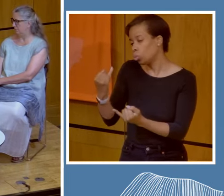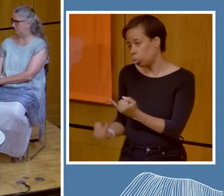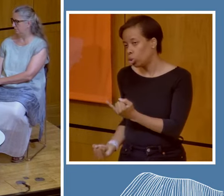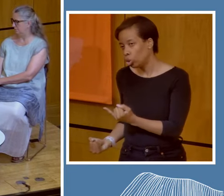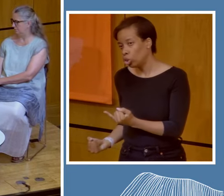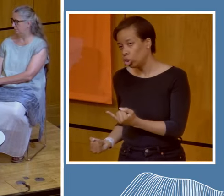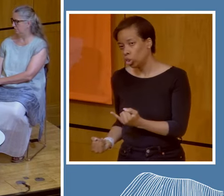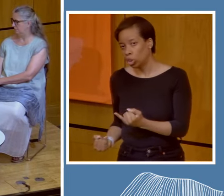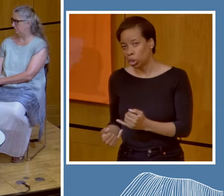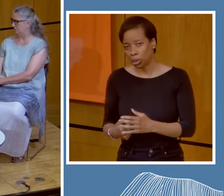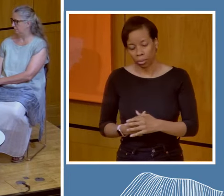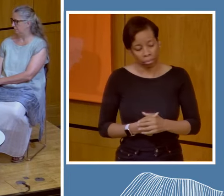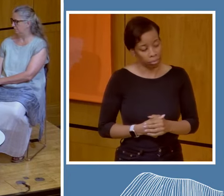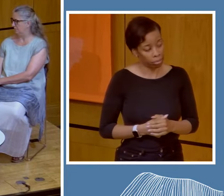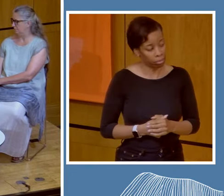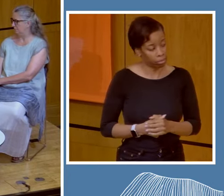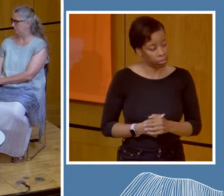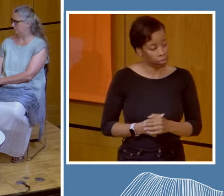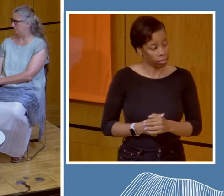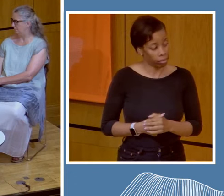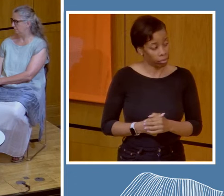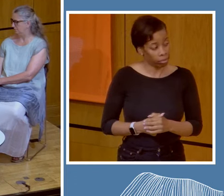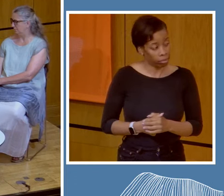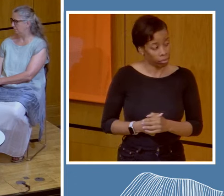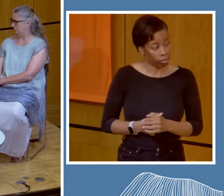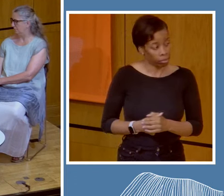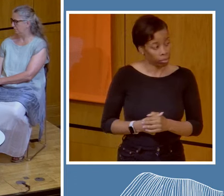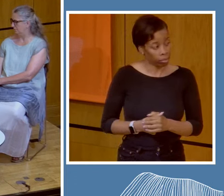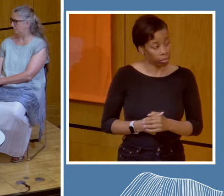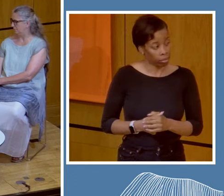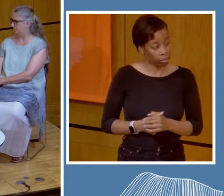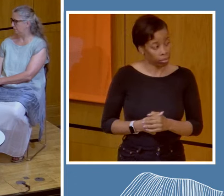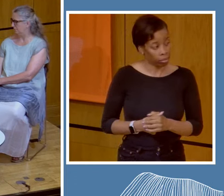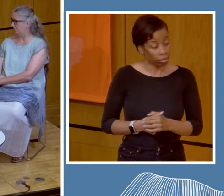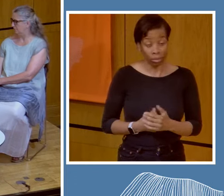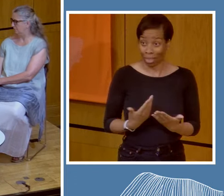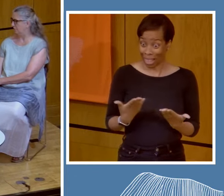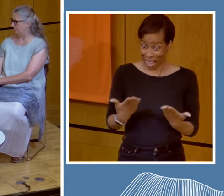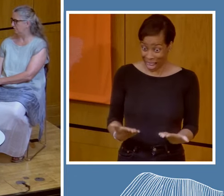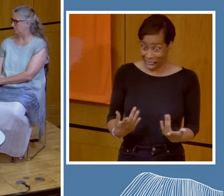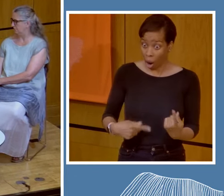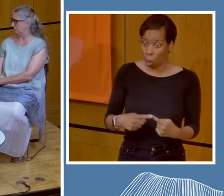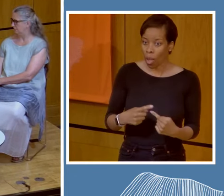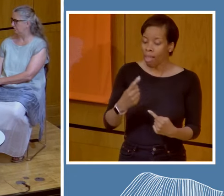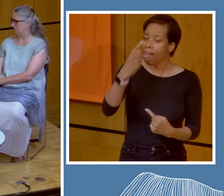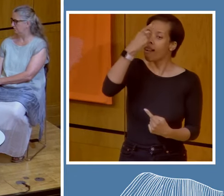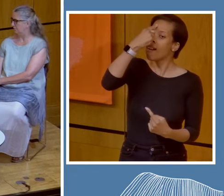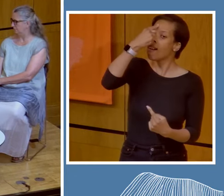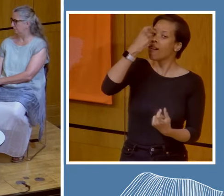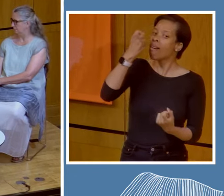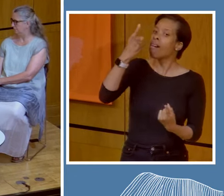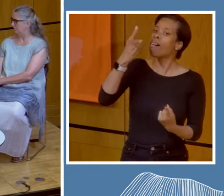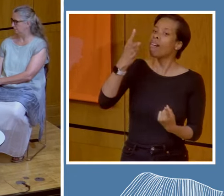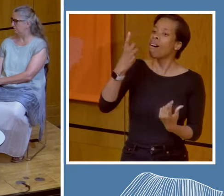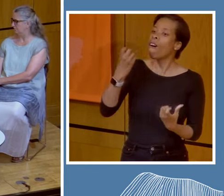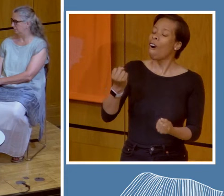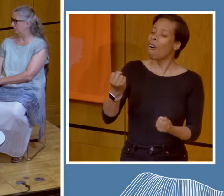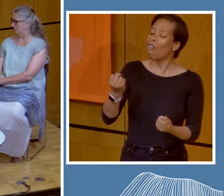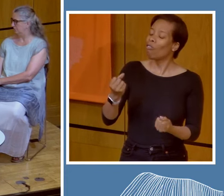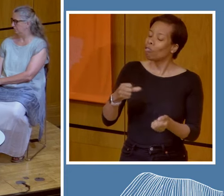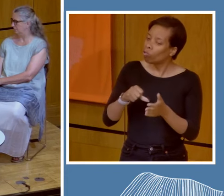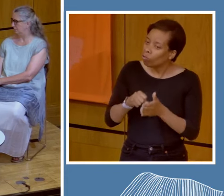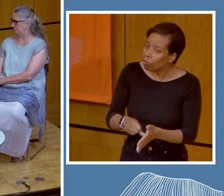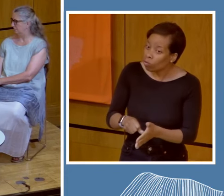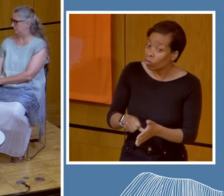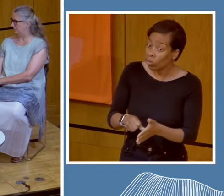That knowledge has arrived, that awareness has arrived, but we haven't found solutions.